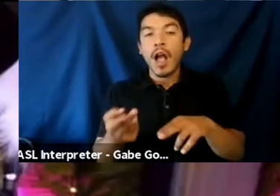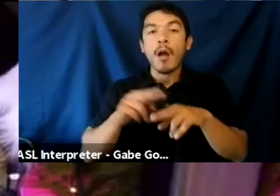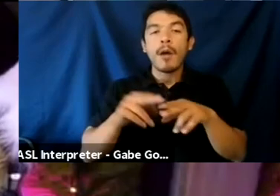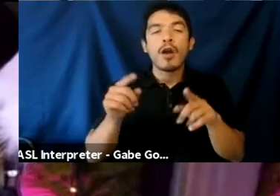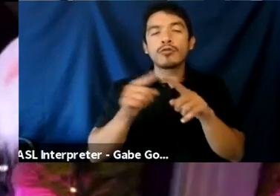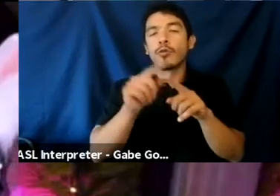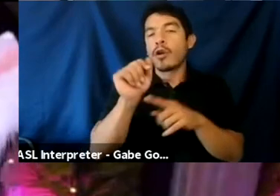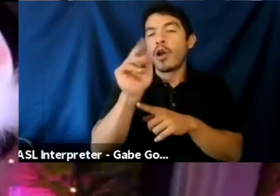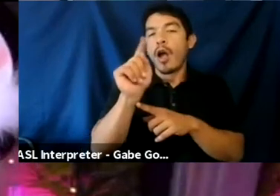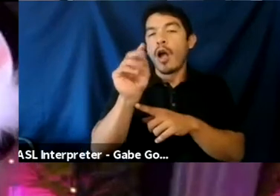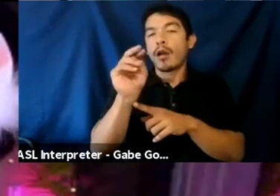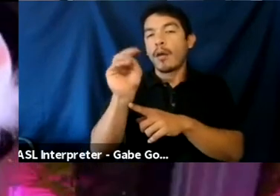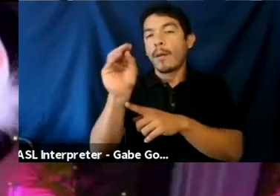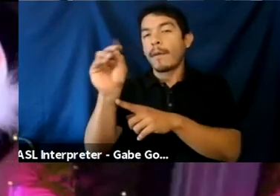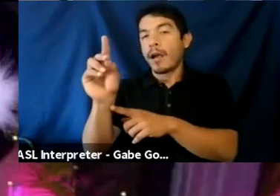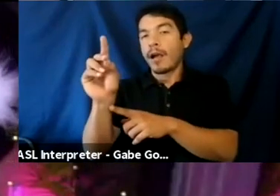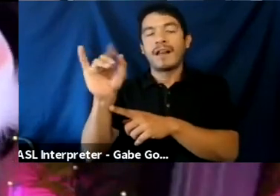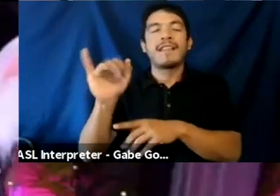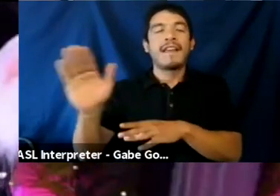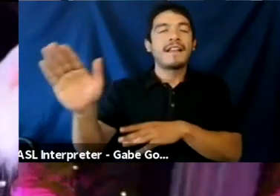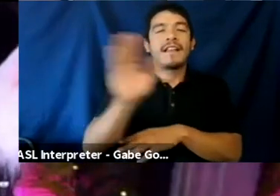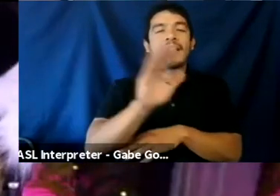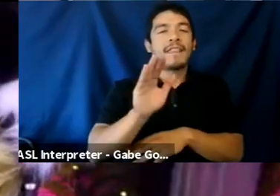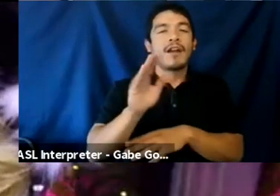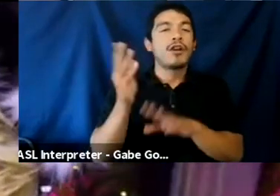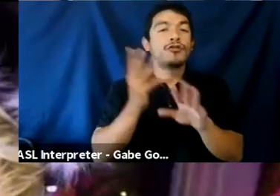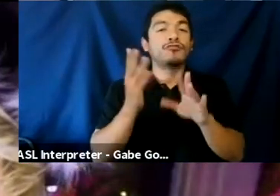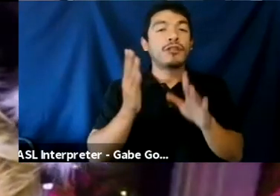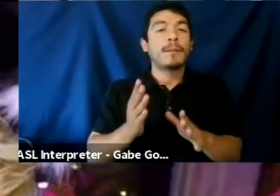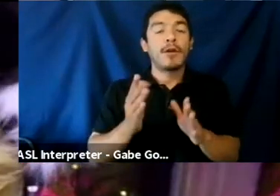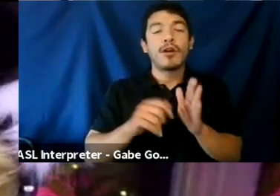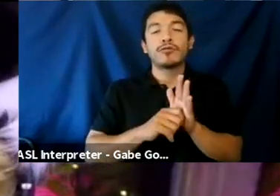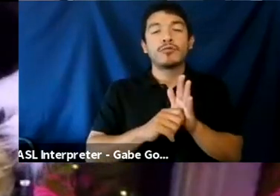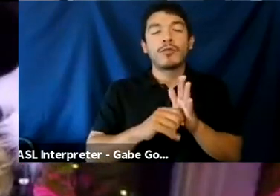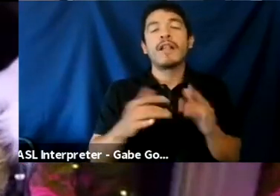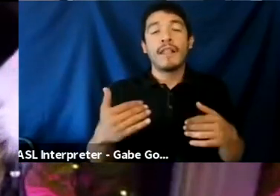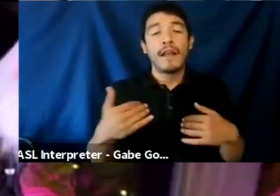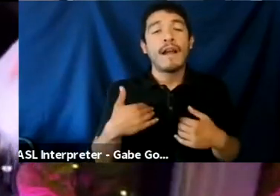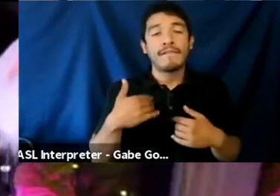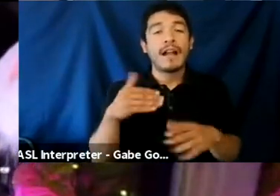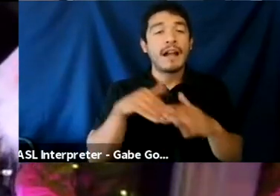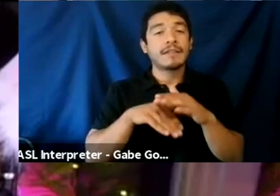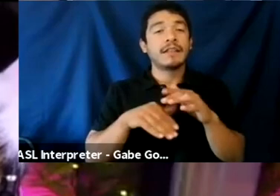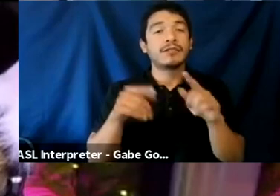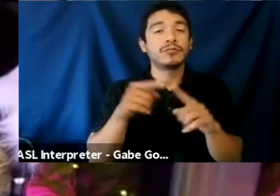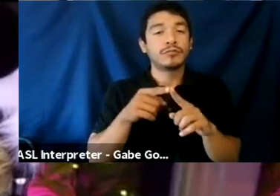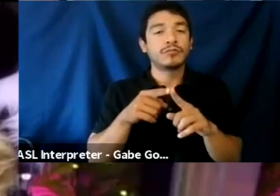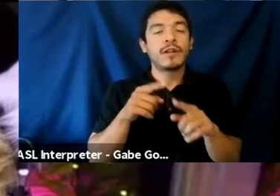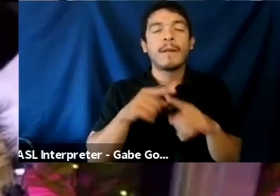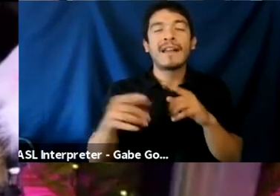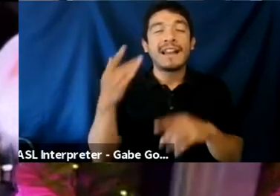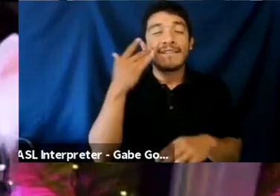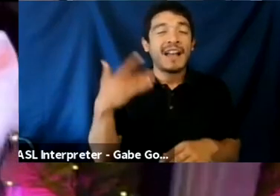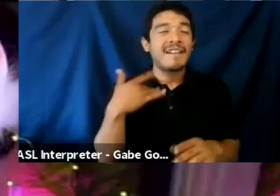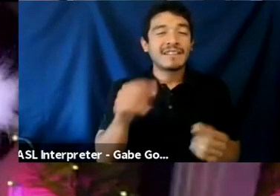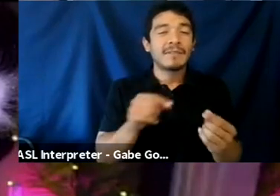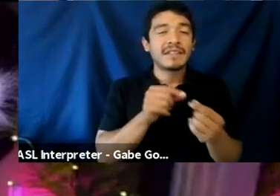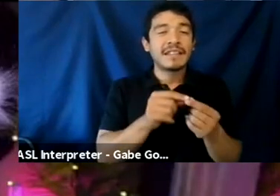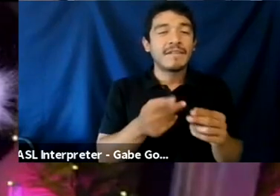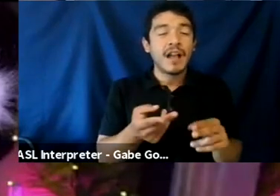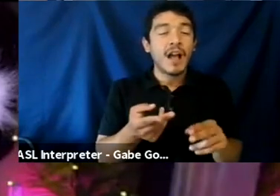specific moderation bot tool that every streamer has access to. Uh, think if there were some specific upgrades to auto mod, I think if